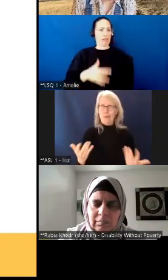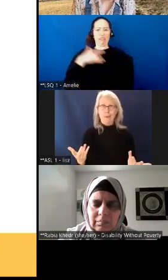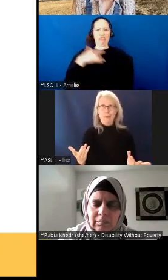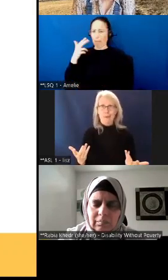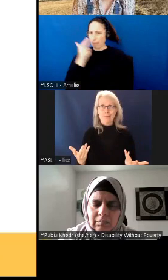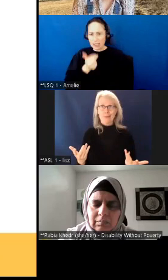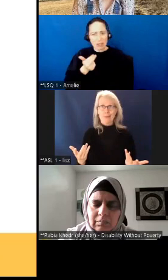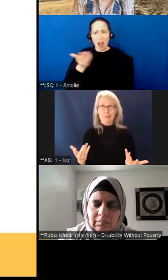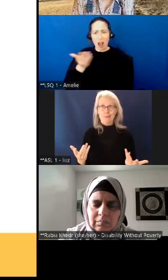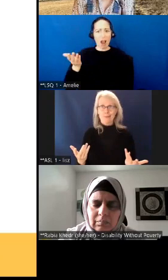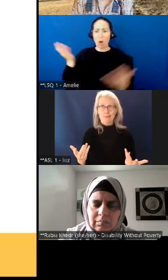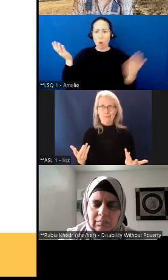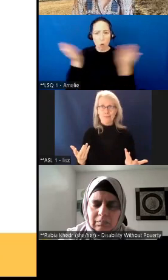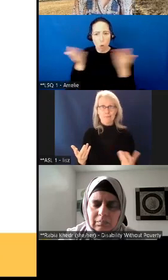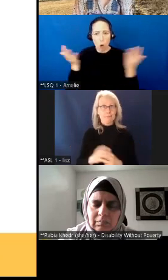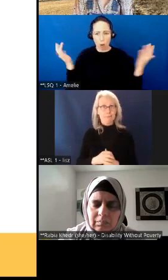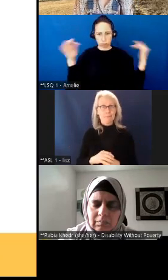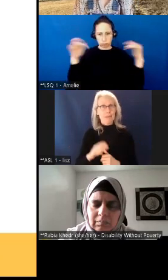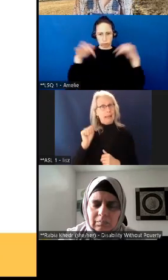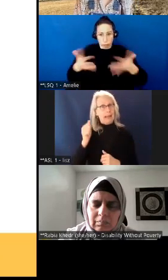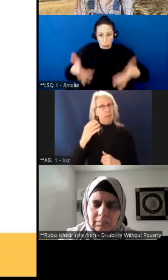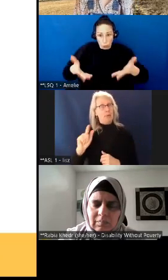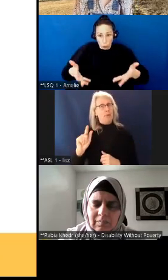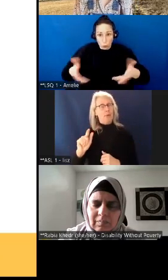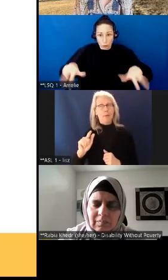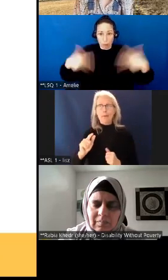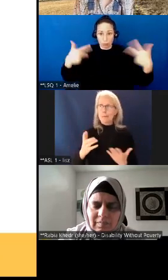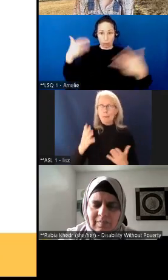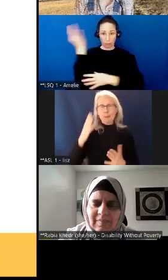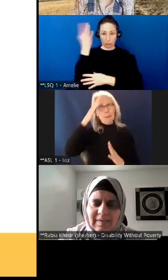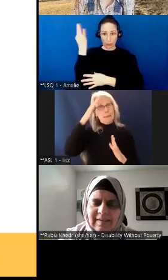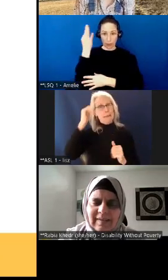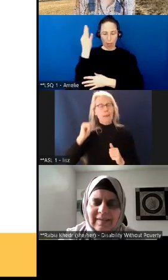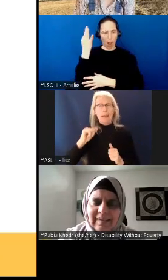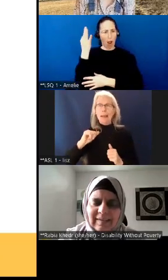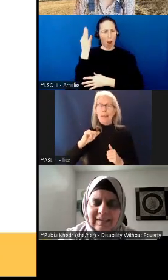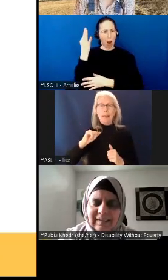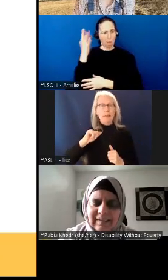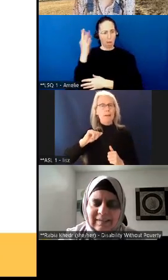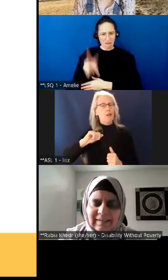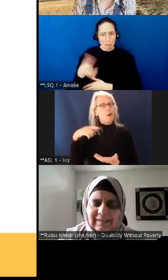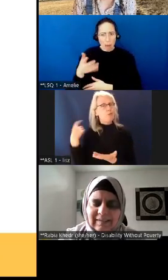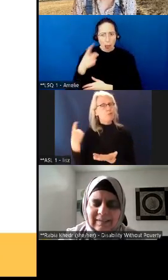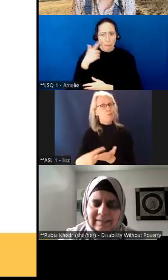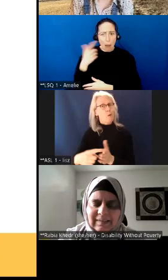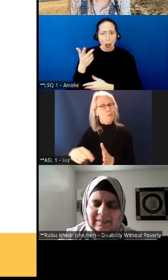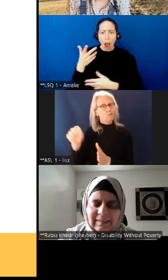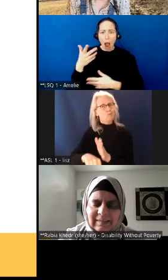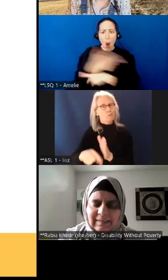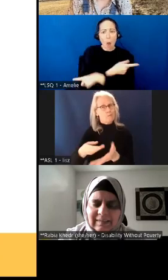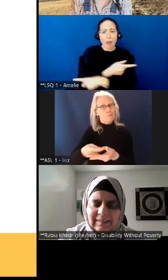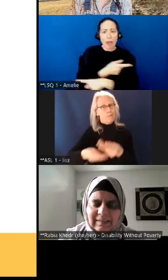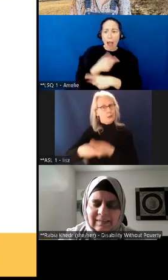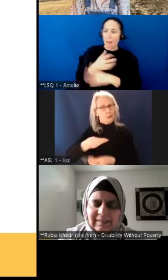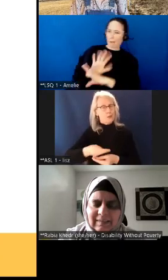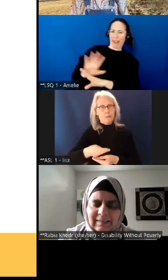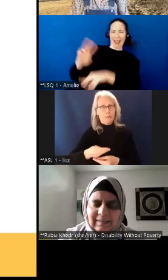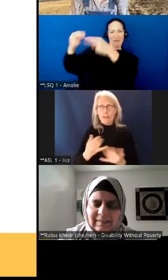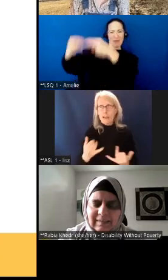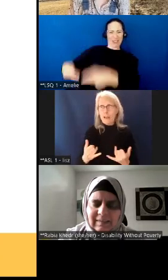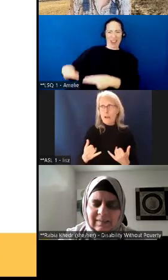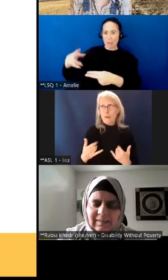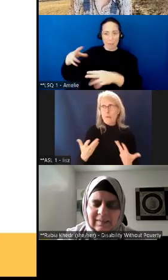we really expected to be doing the reverse. So now it's, you know, why are we talking about our results